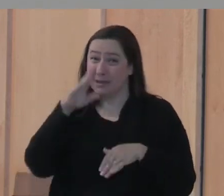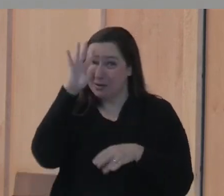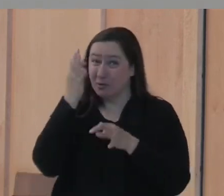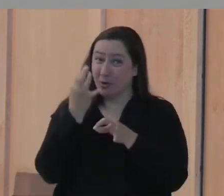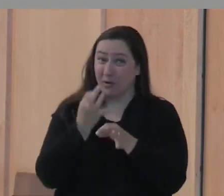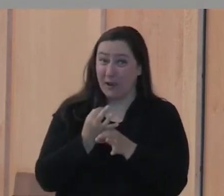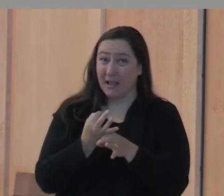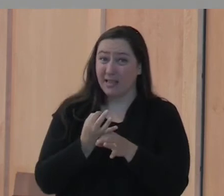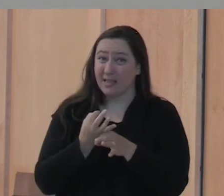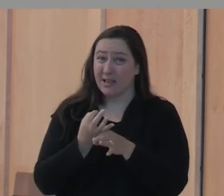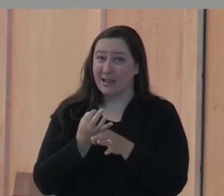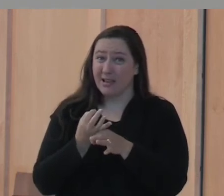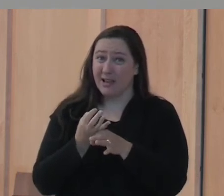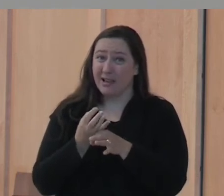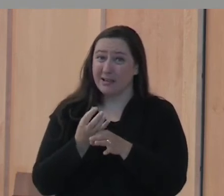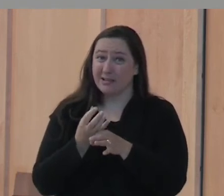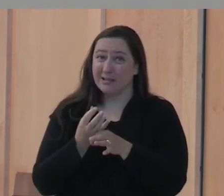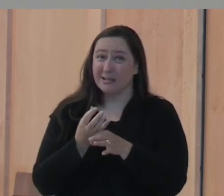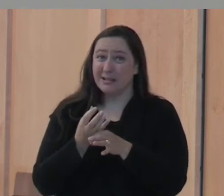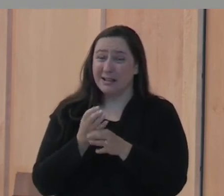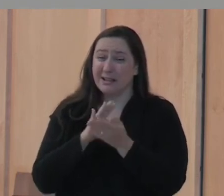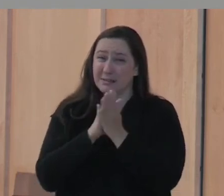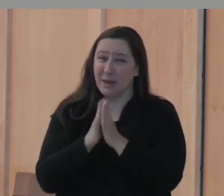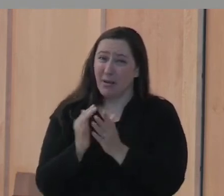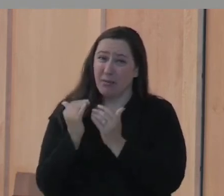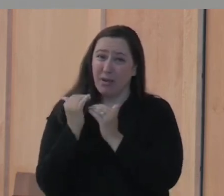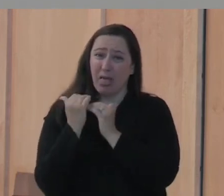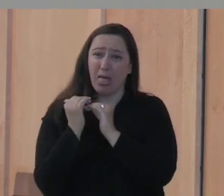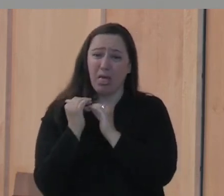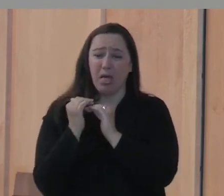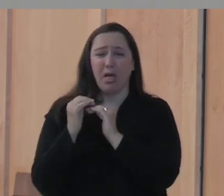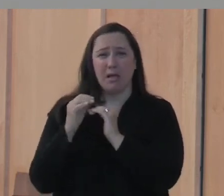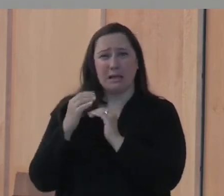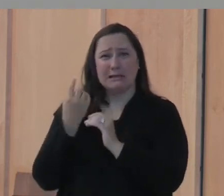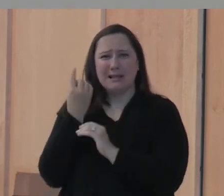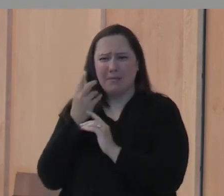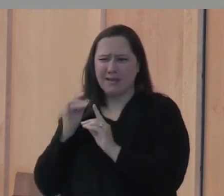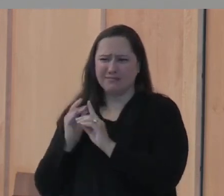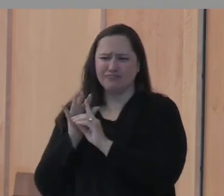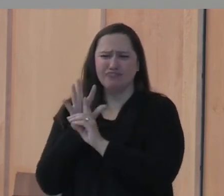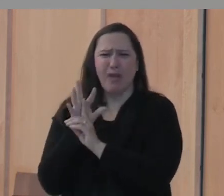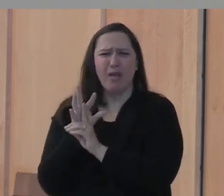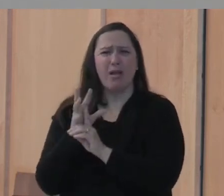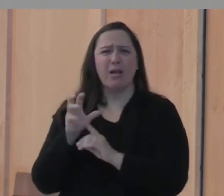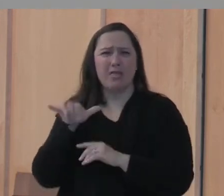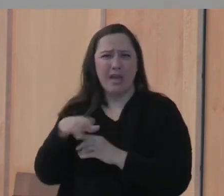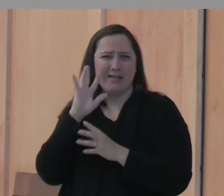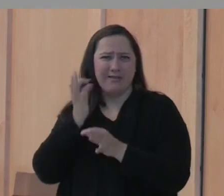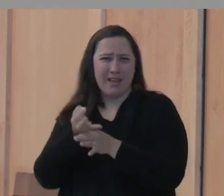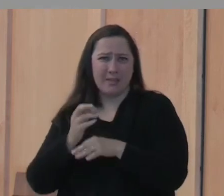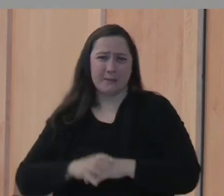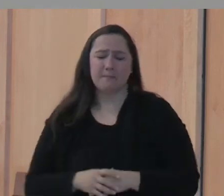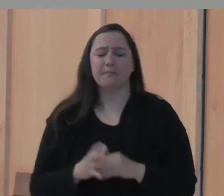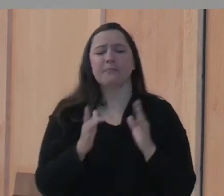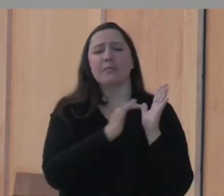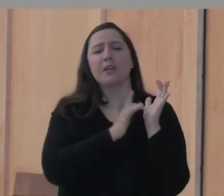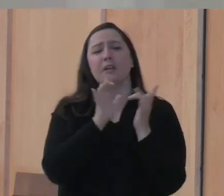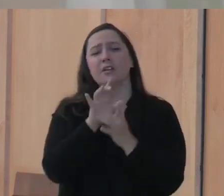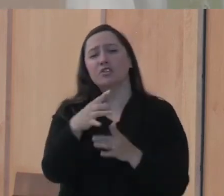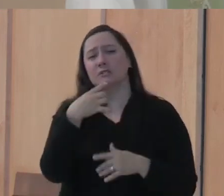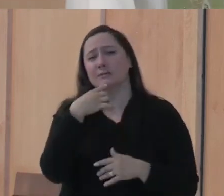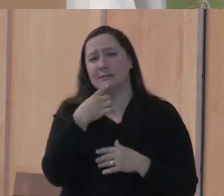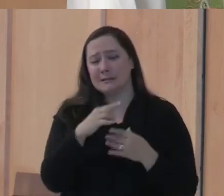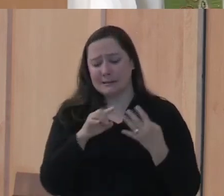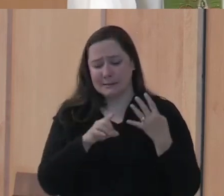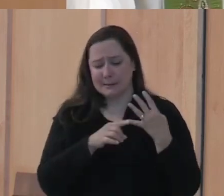being choked. That's why the growth is stunted. That's soil three. Number four, Jesus said this, but